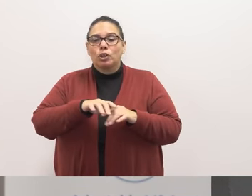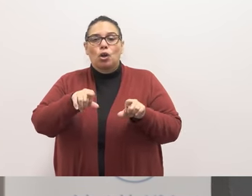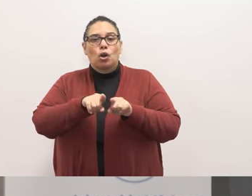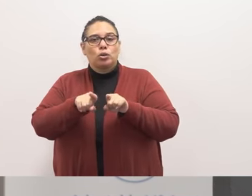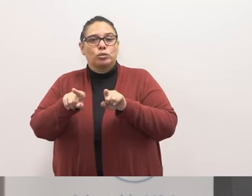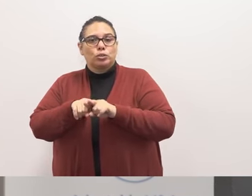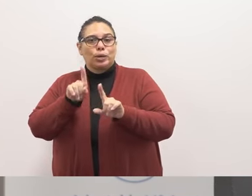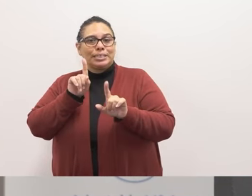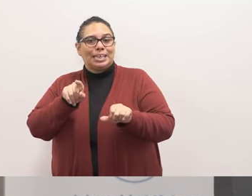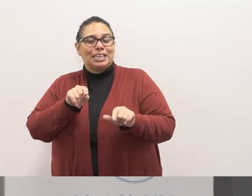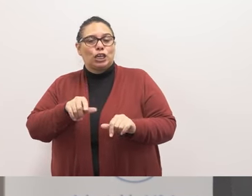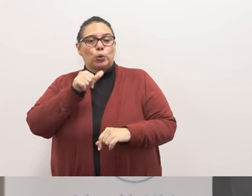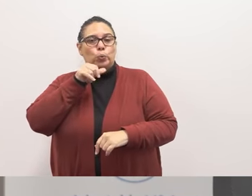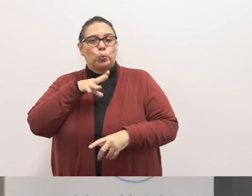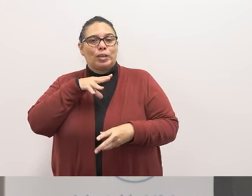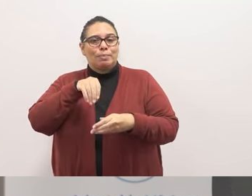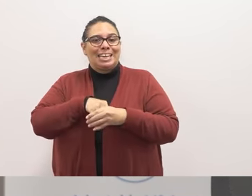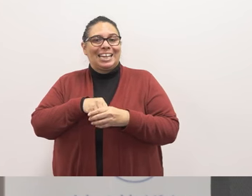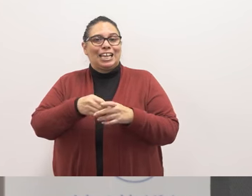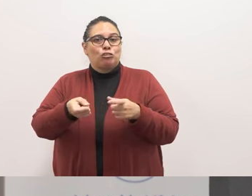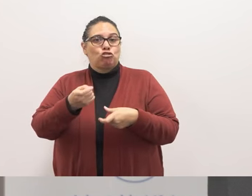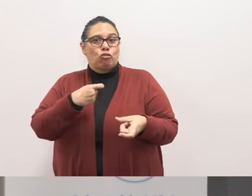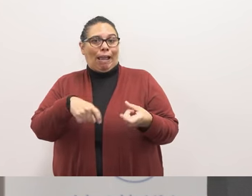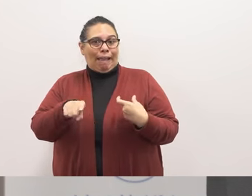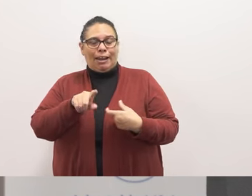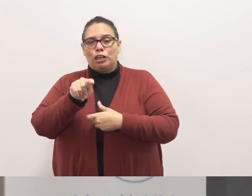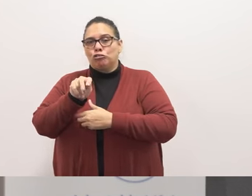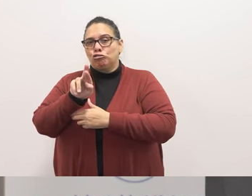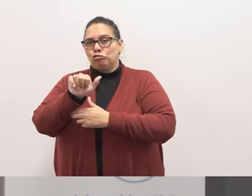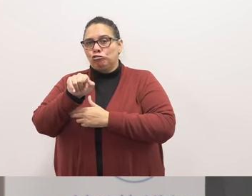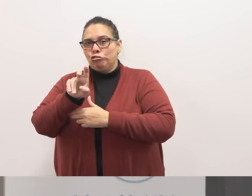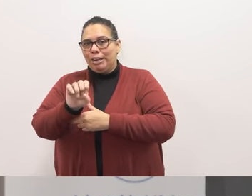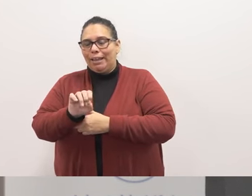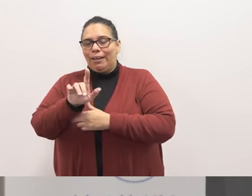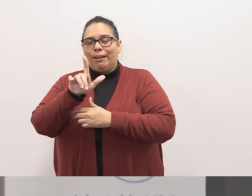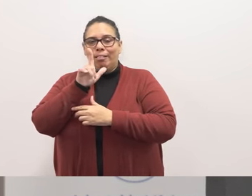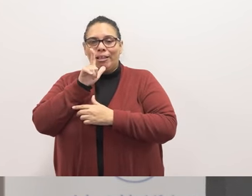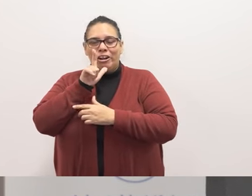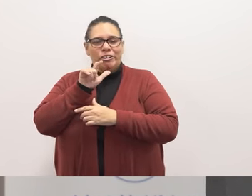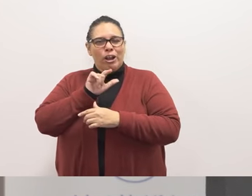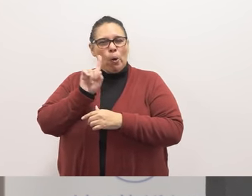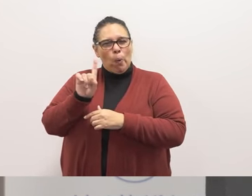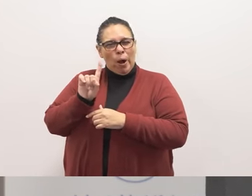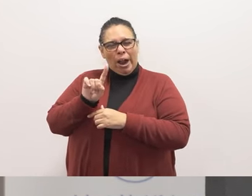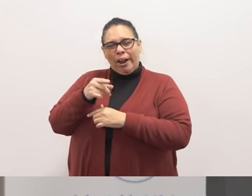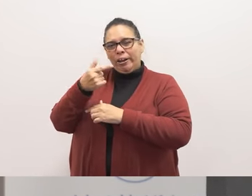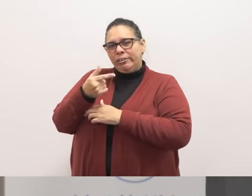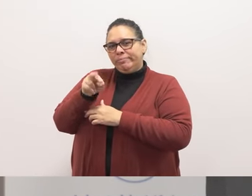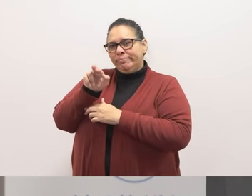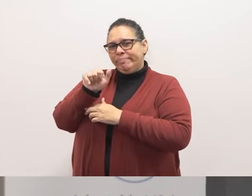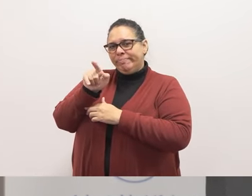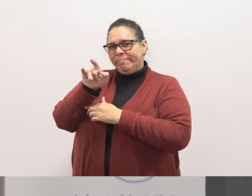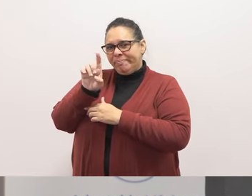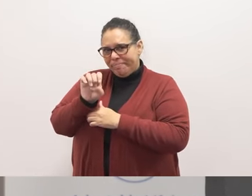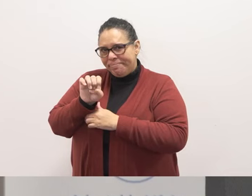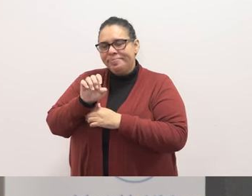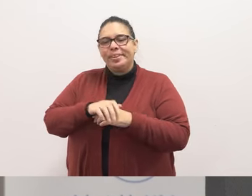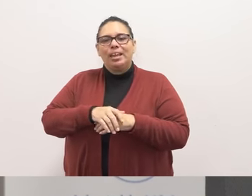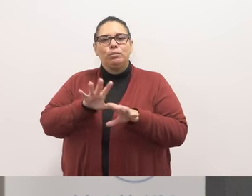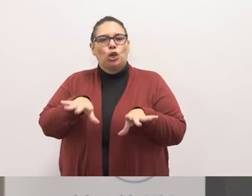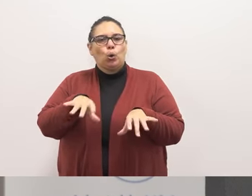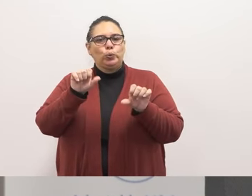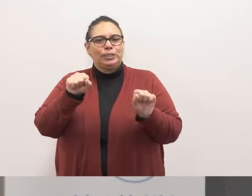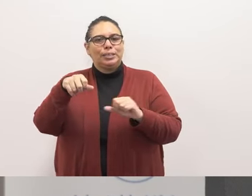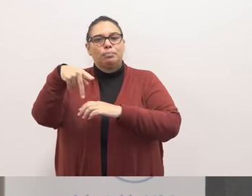attended the women in trade lunch and that was held at the grand and this event was hosted by the port and it